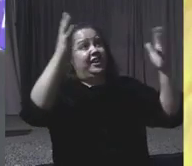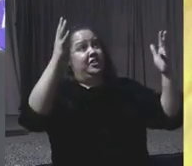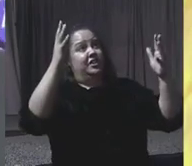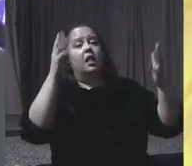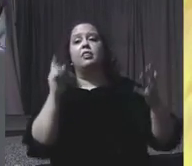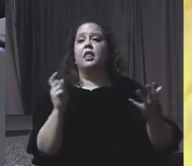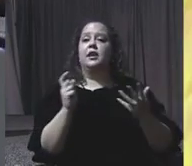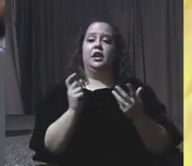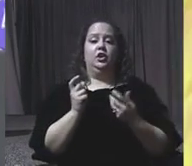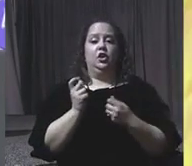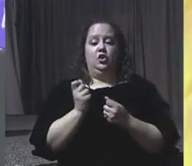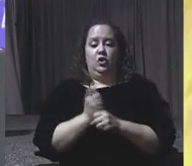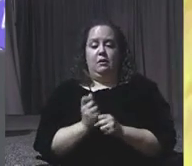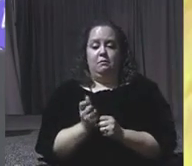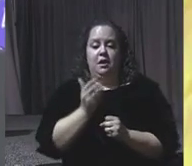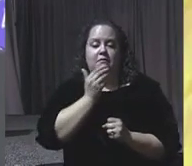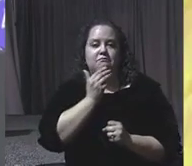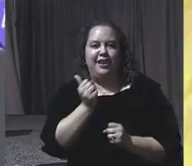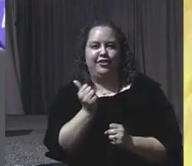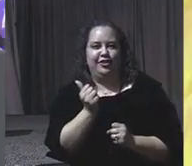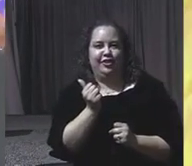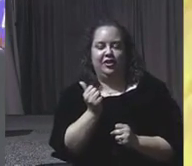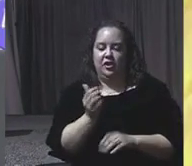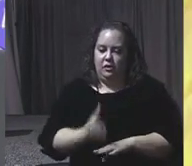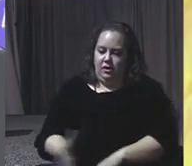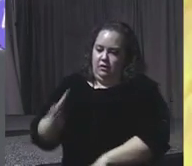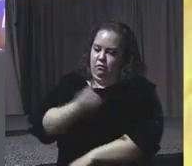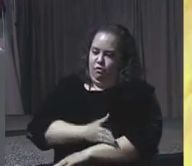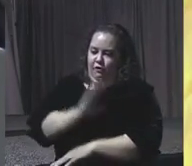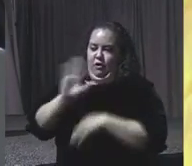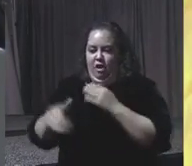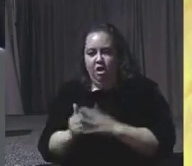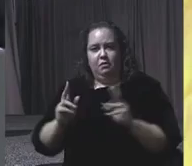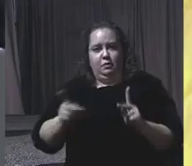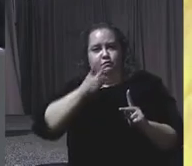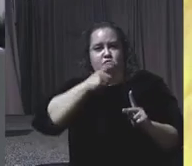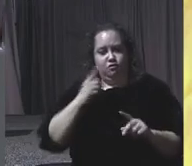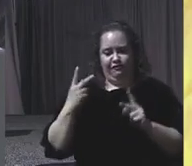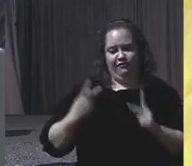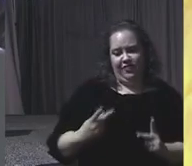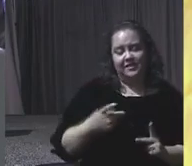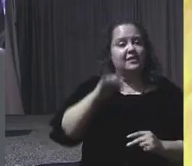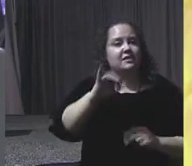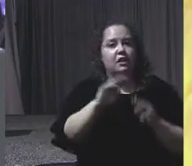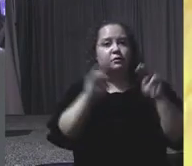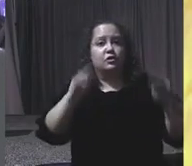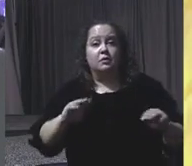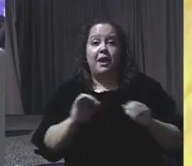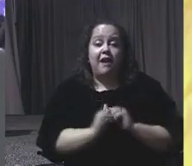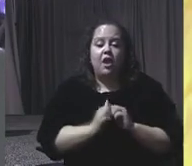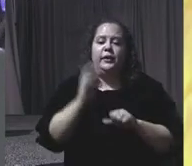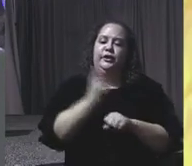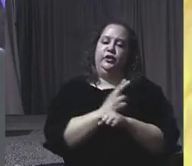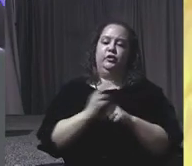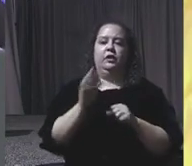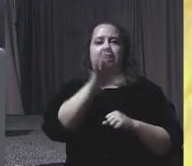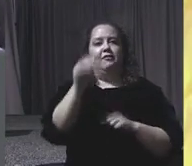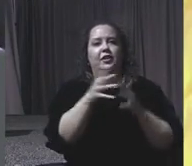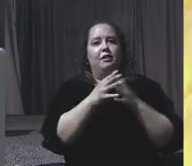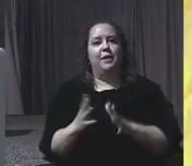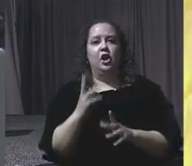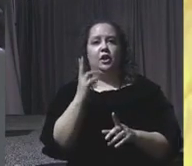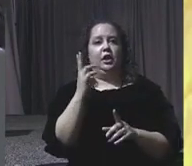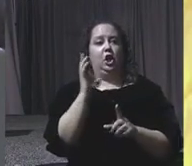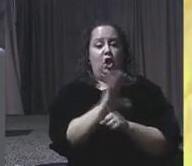better all who visit the National Museum by using African American culture as a